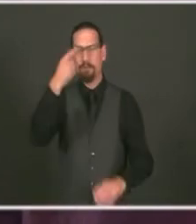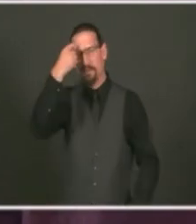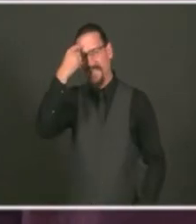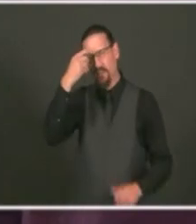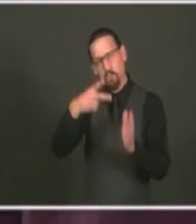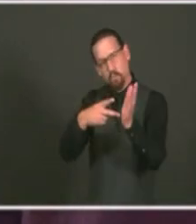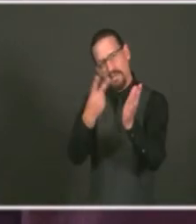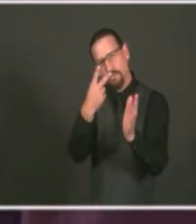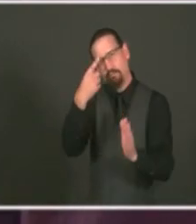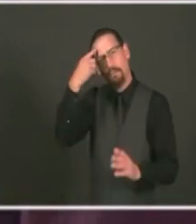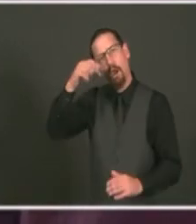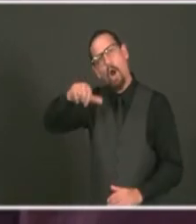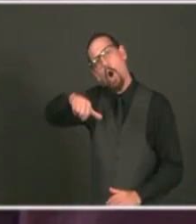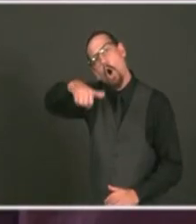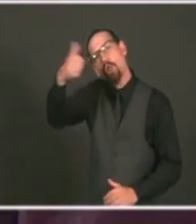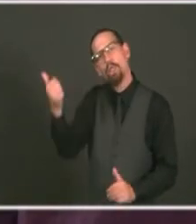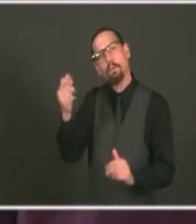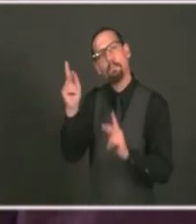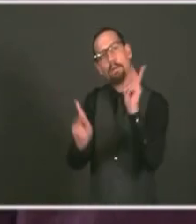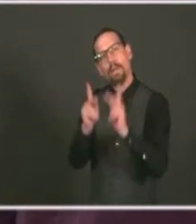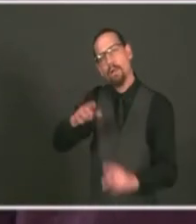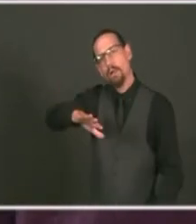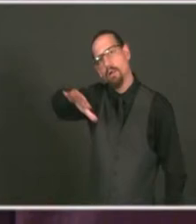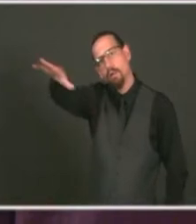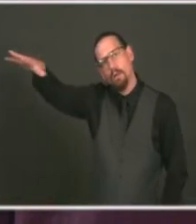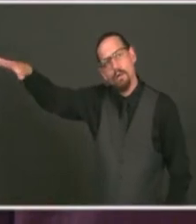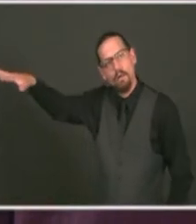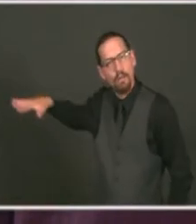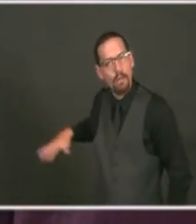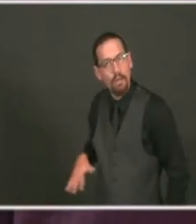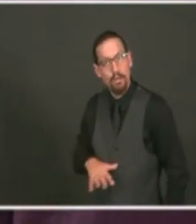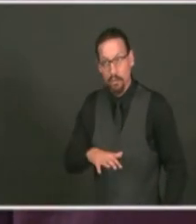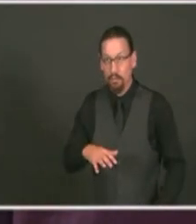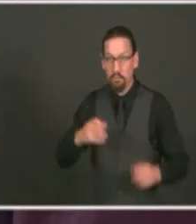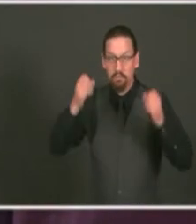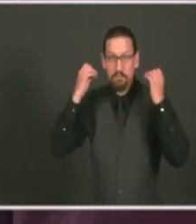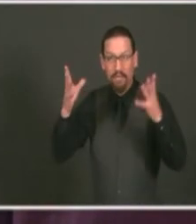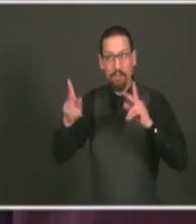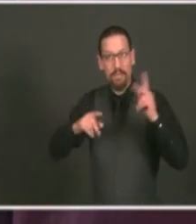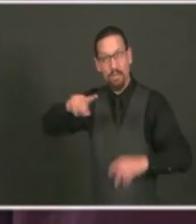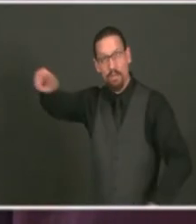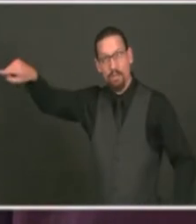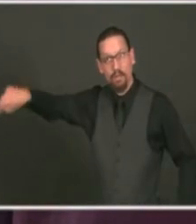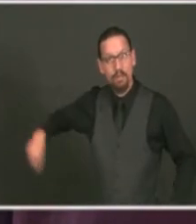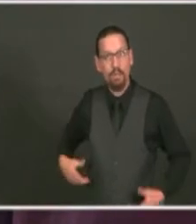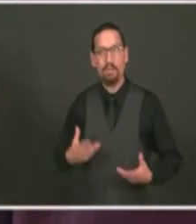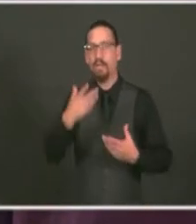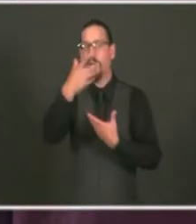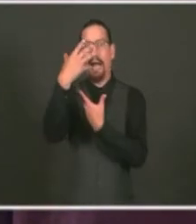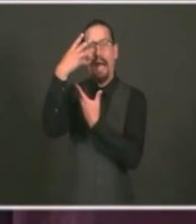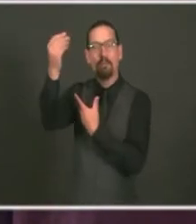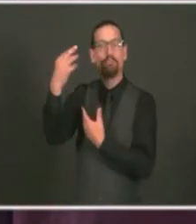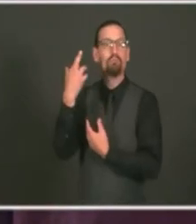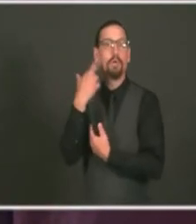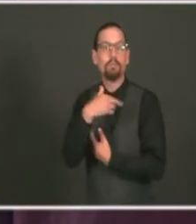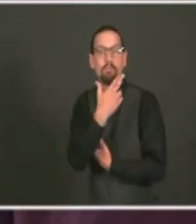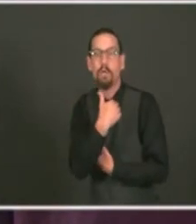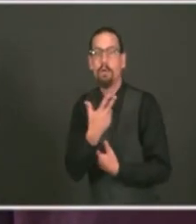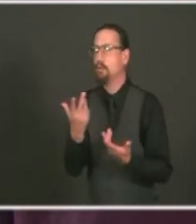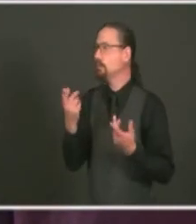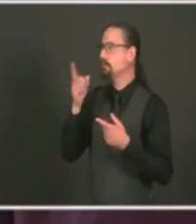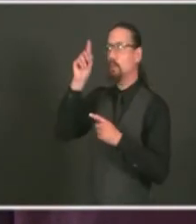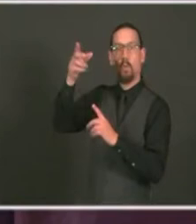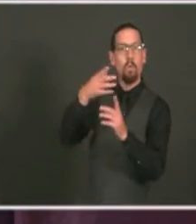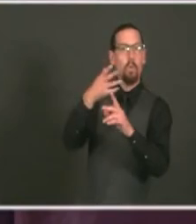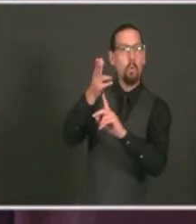for the sake of the rest of the Rhode Island community, for the sake of the many, many, many restaurant owners and hotel owners that I have heard from